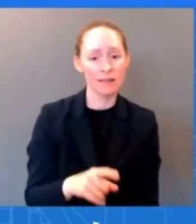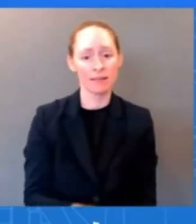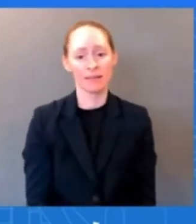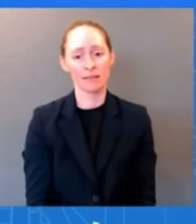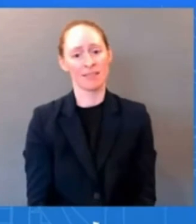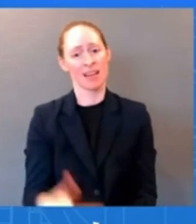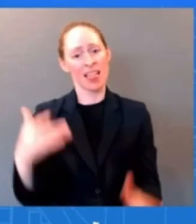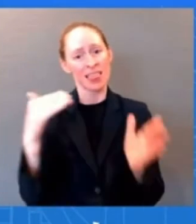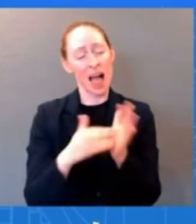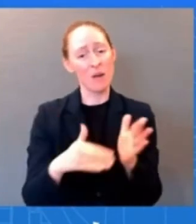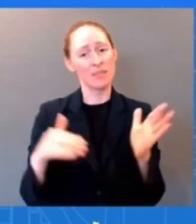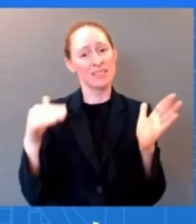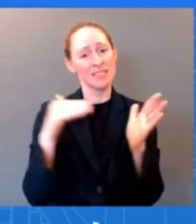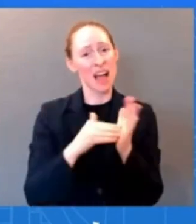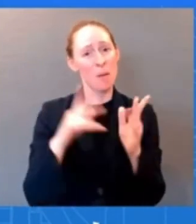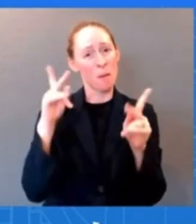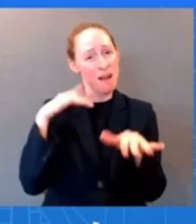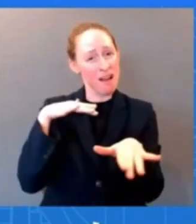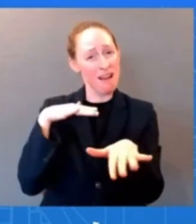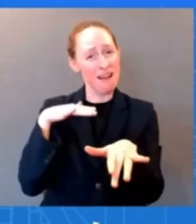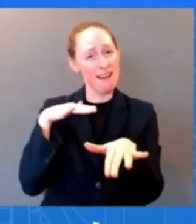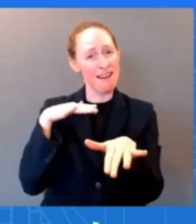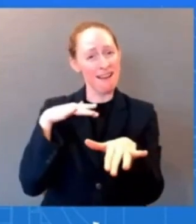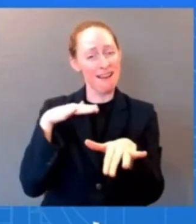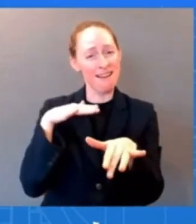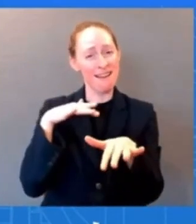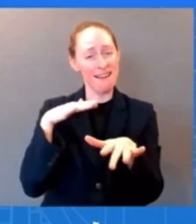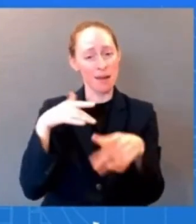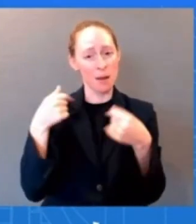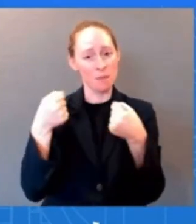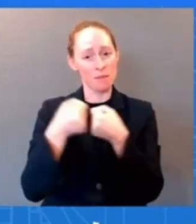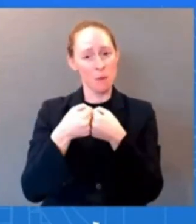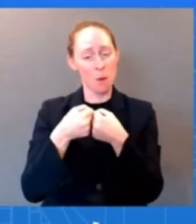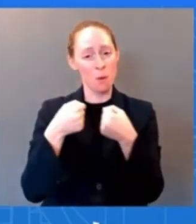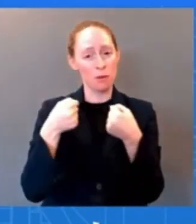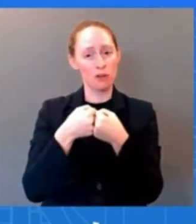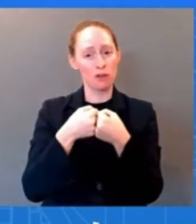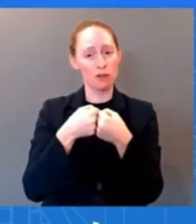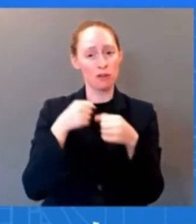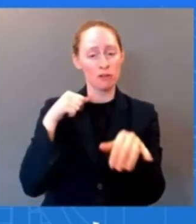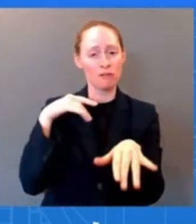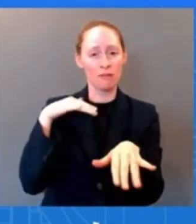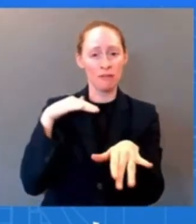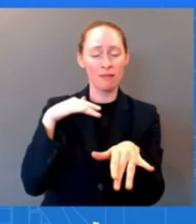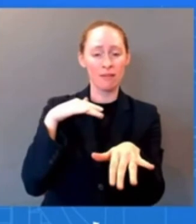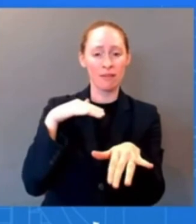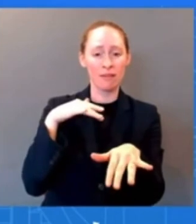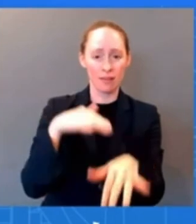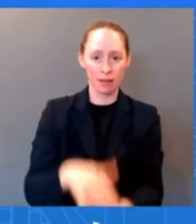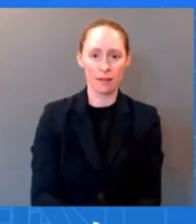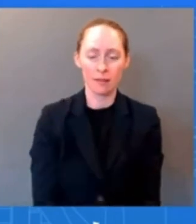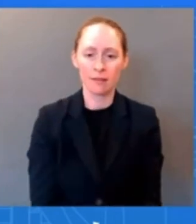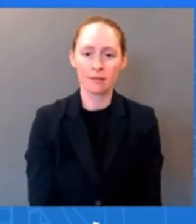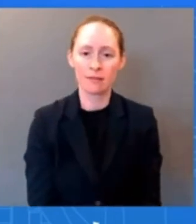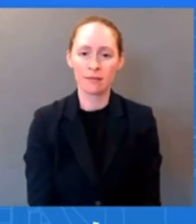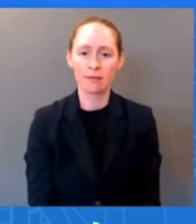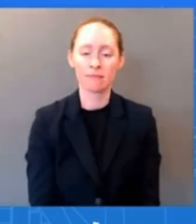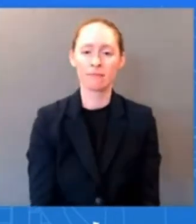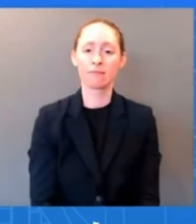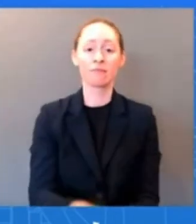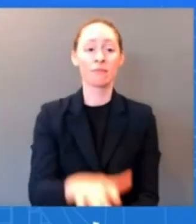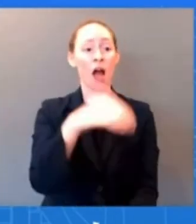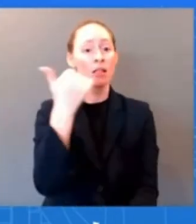them turn themselves over some of them are caught tens of thousands a week are not that is what is happening so